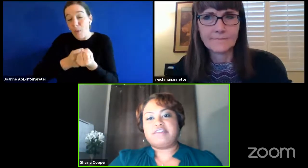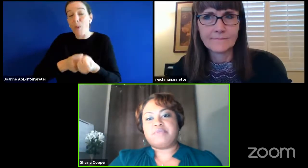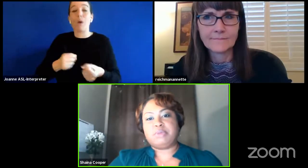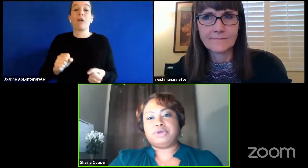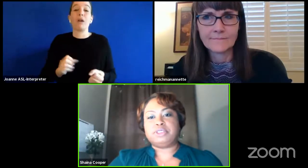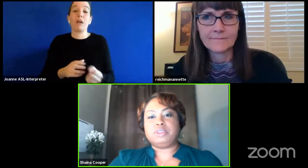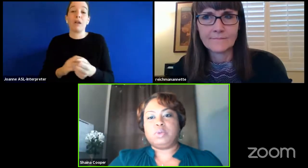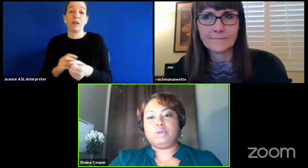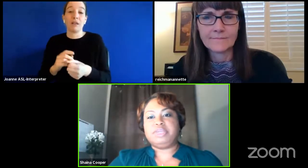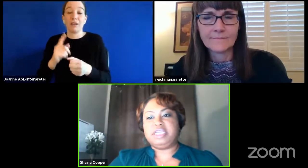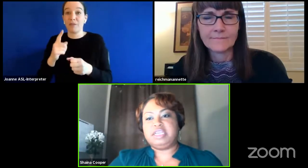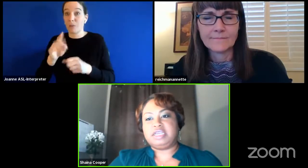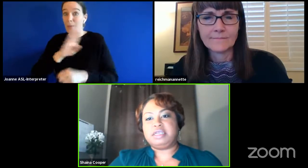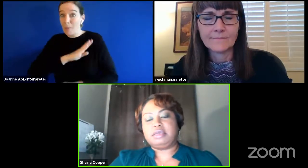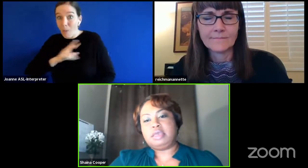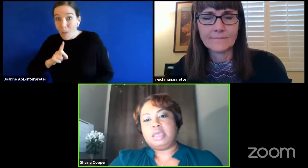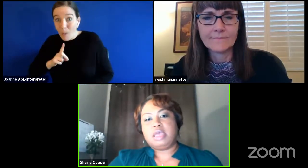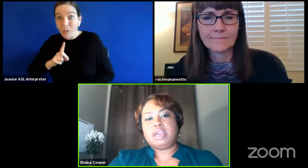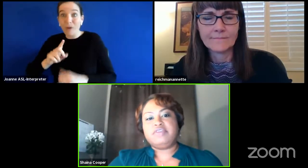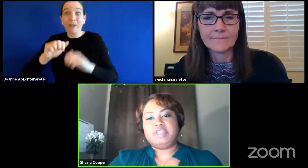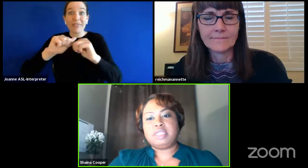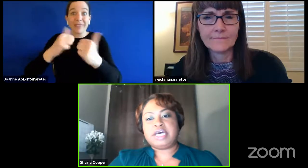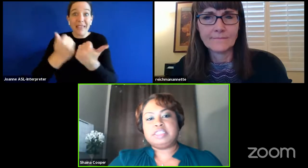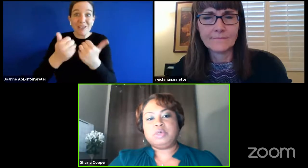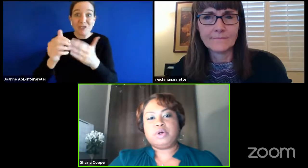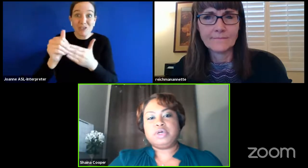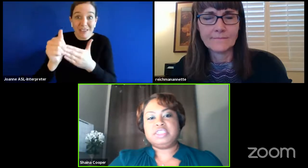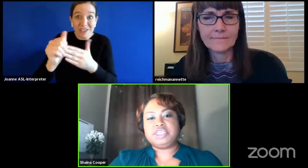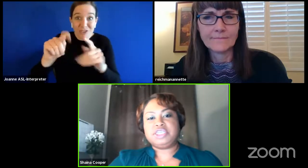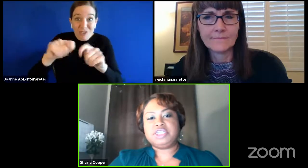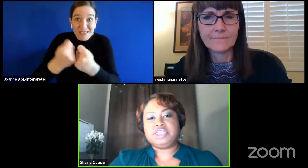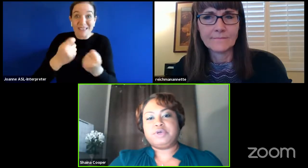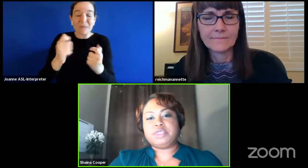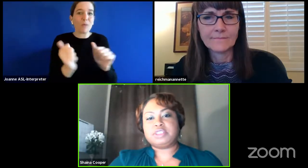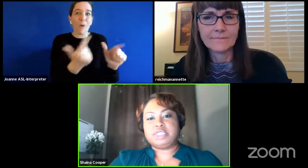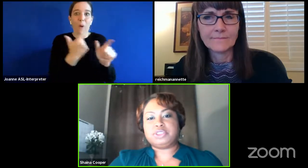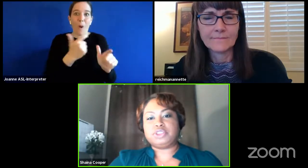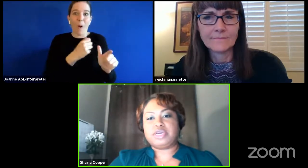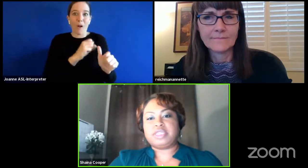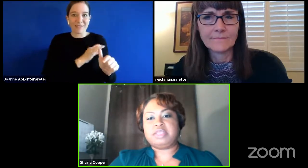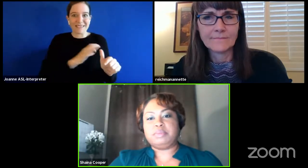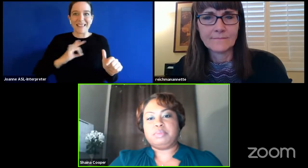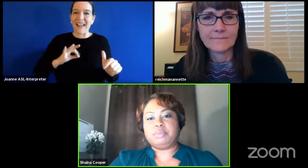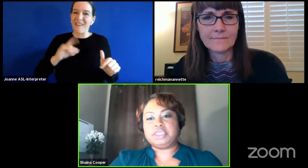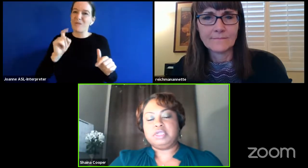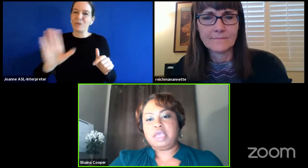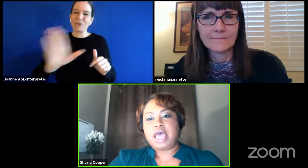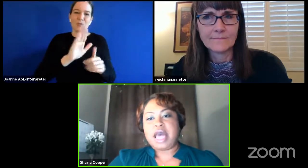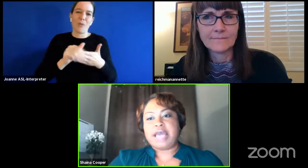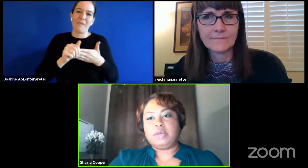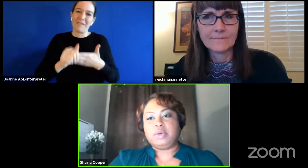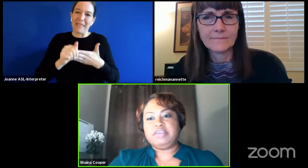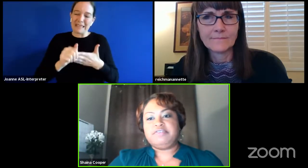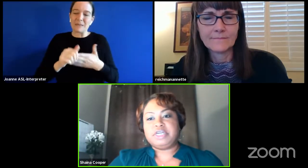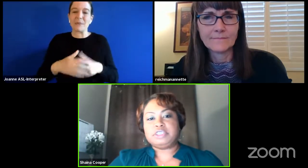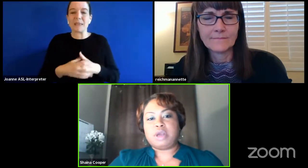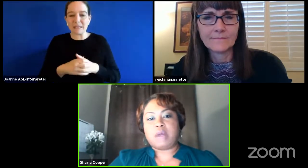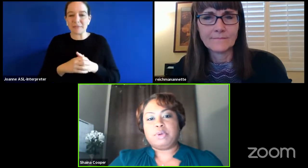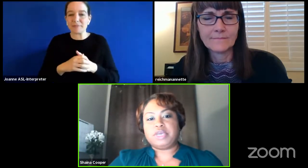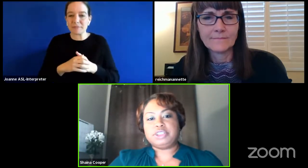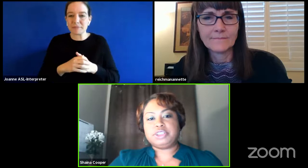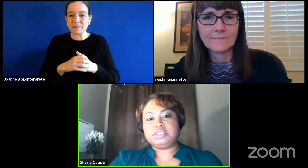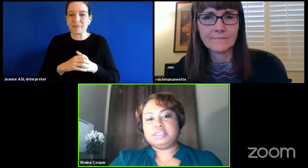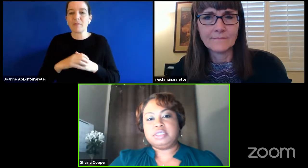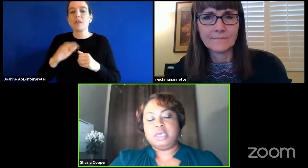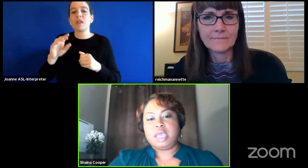all staff members will be needed nevertheless we will continue to focus on ensuring that the budget adequately funds